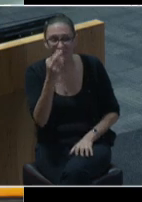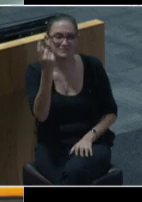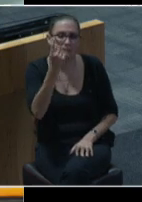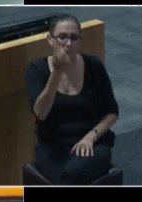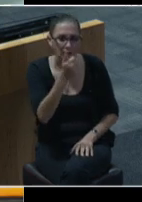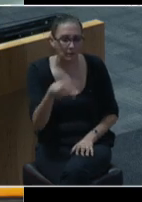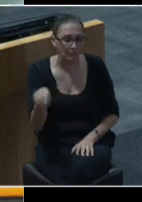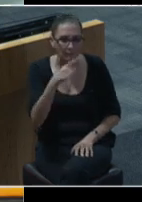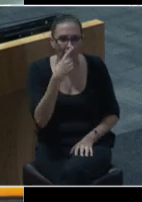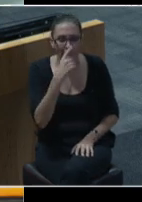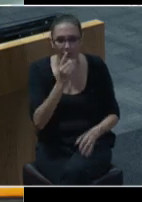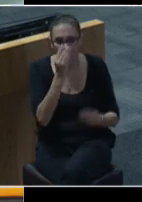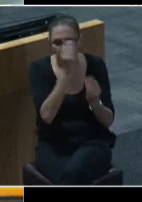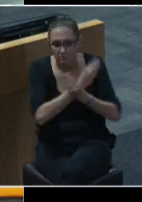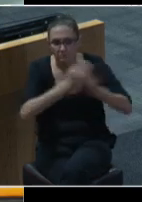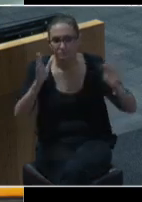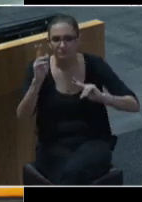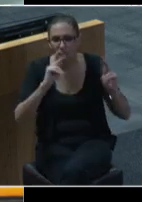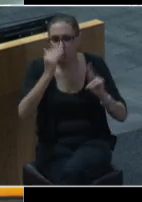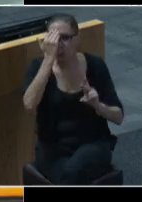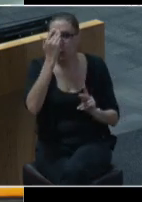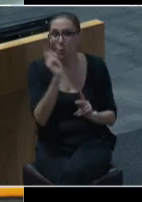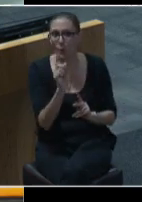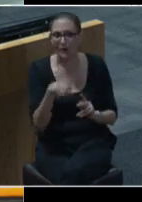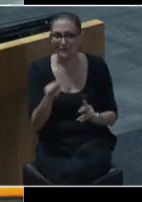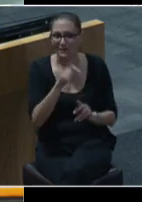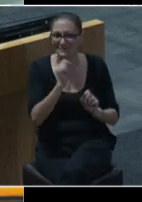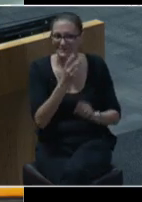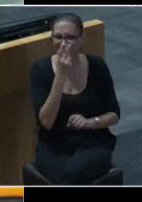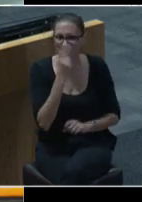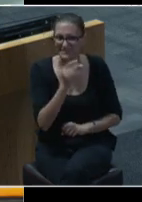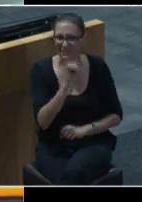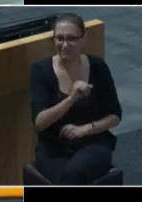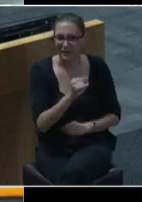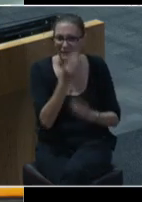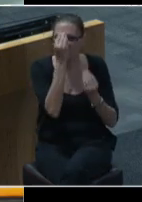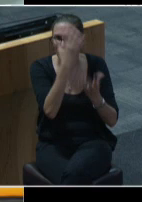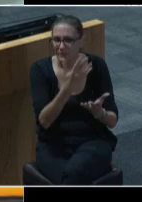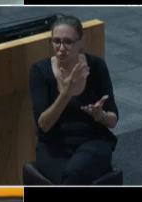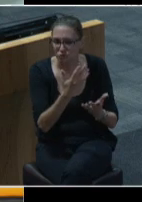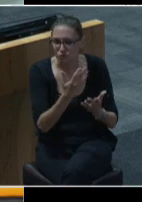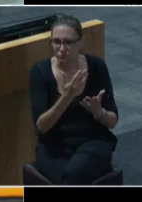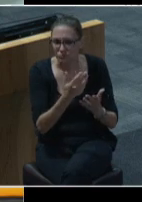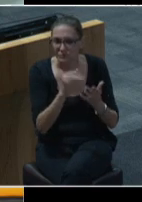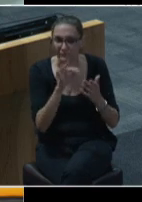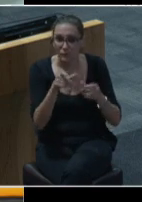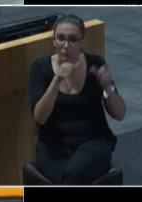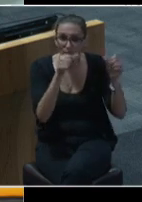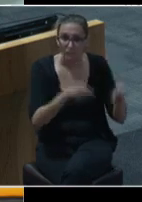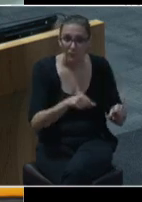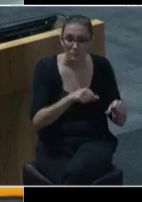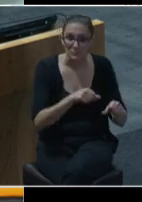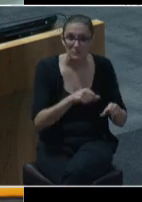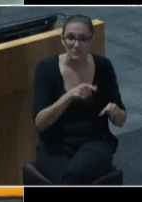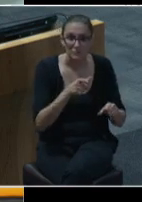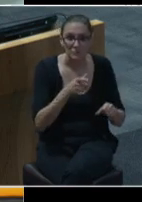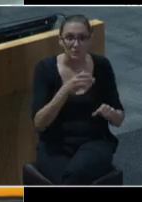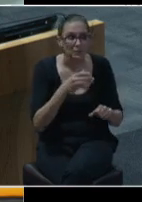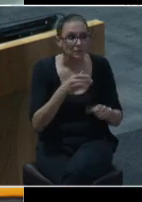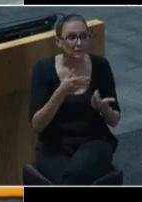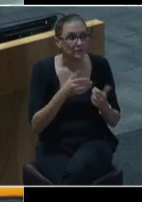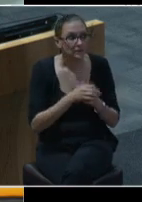would just let people know where they see, where they could see the materials. If they're posted in backup, you have some really